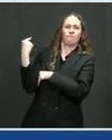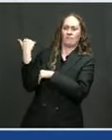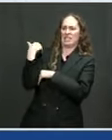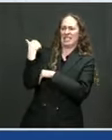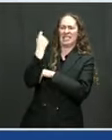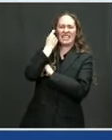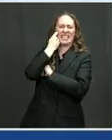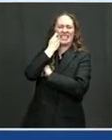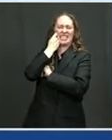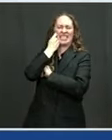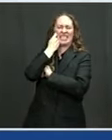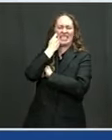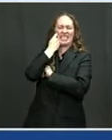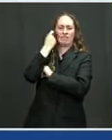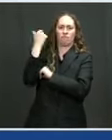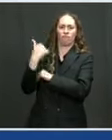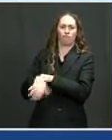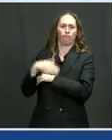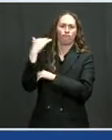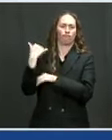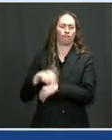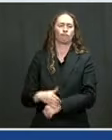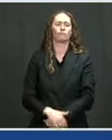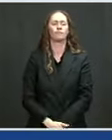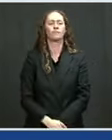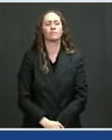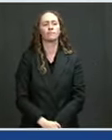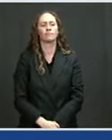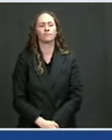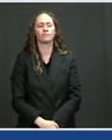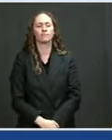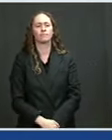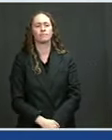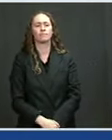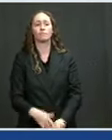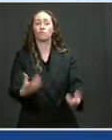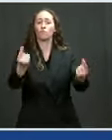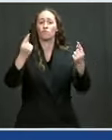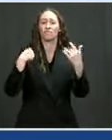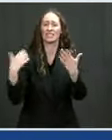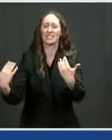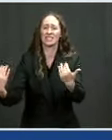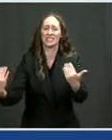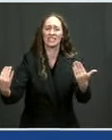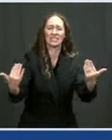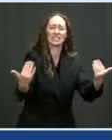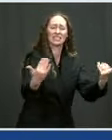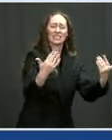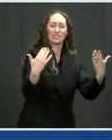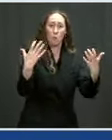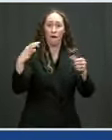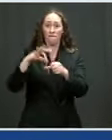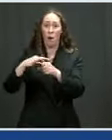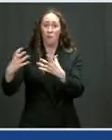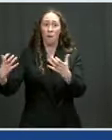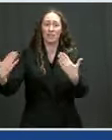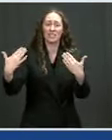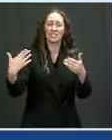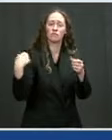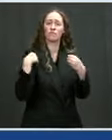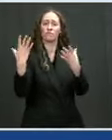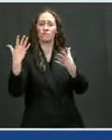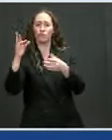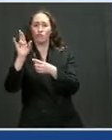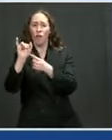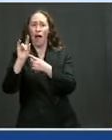You got voters registered. You got voters to the polls. The rule of law held. Democracy prevailed.